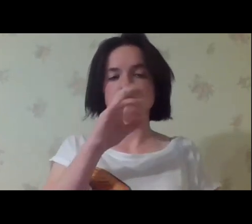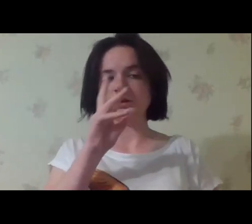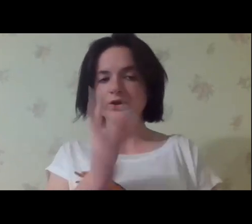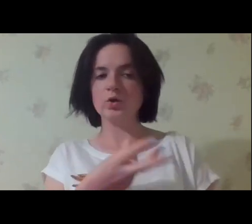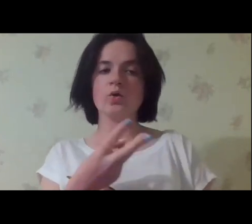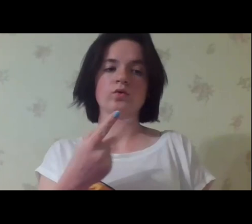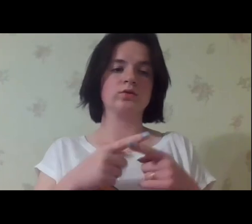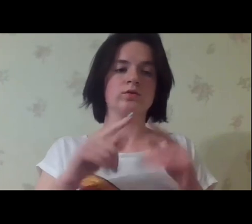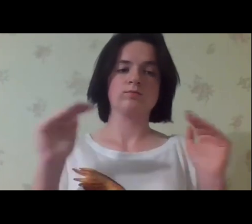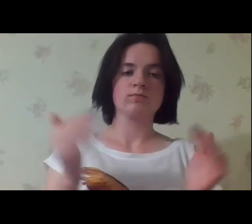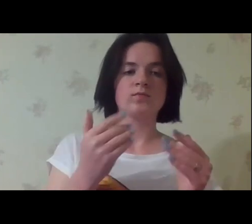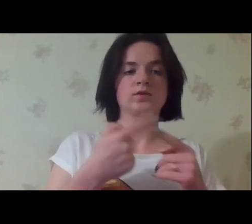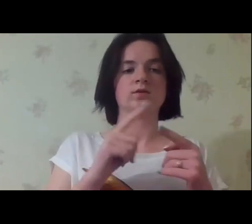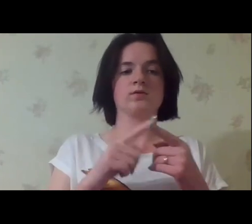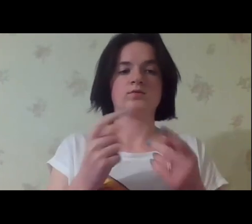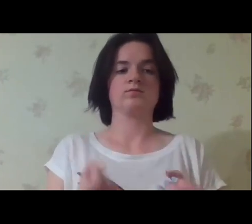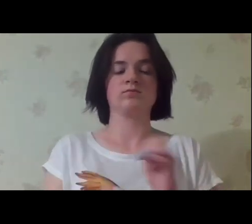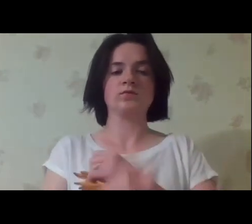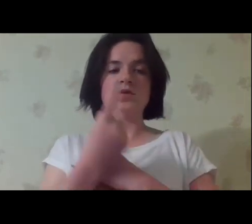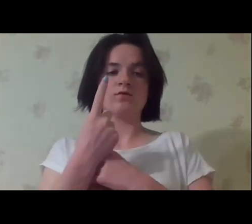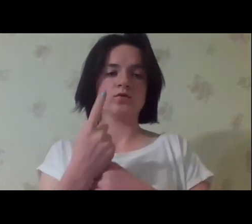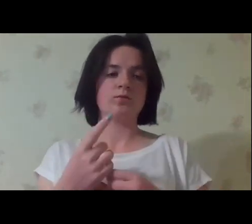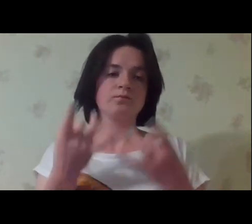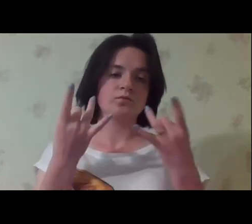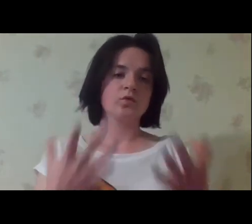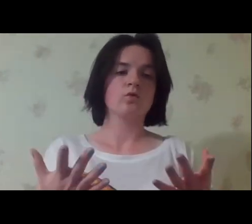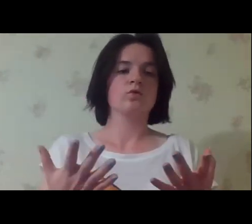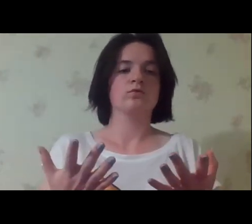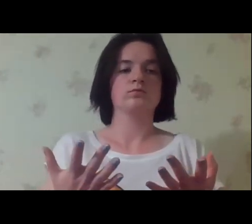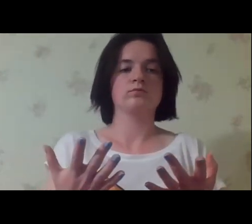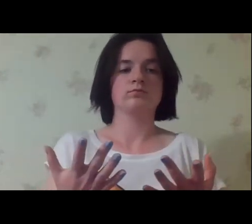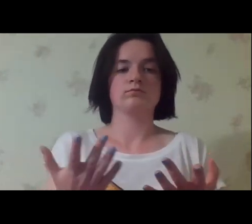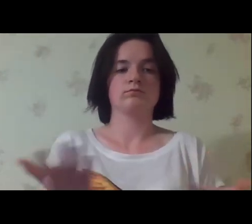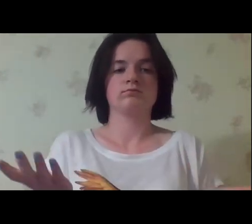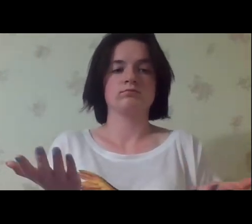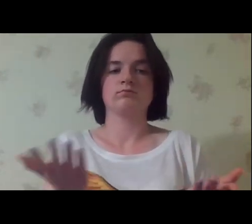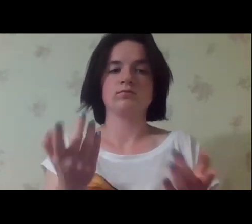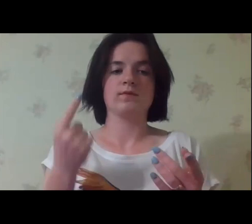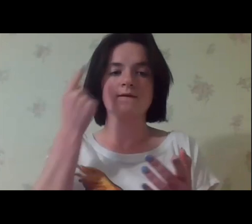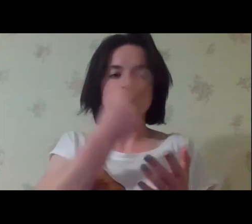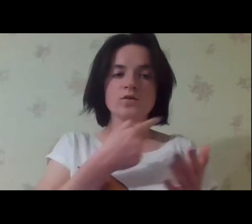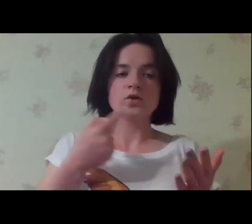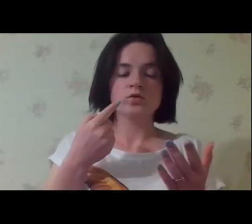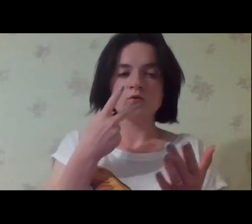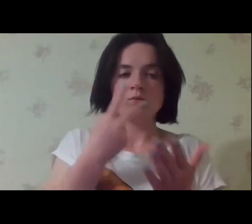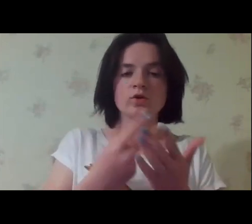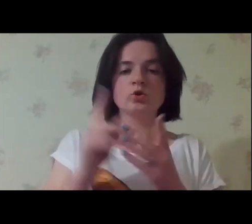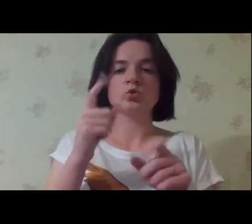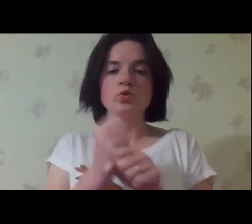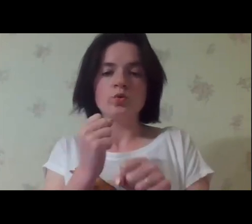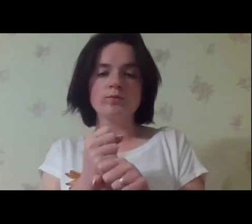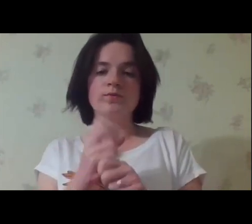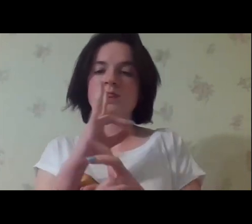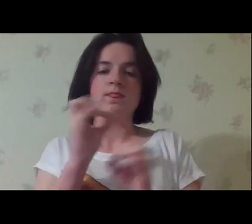though they are obliged to do this once in three years, but it's something formal. They don't do this. They